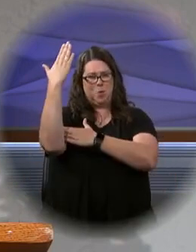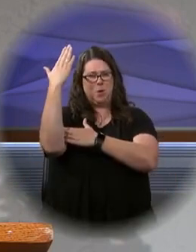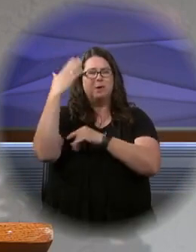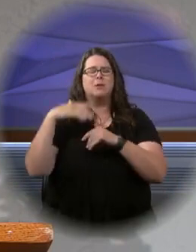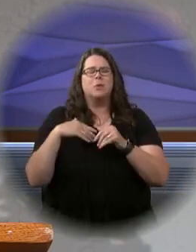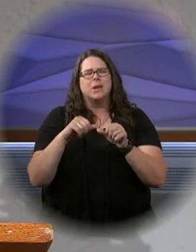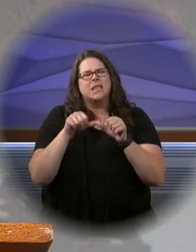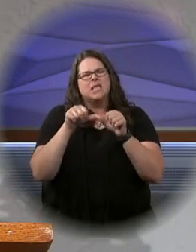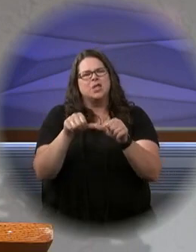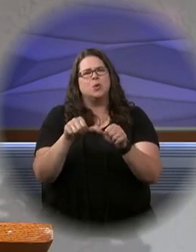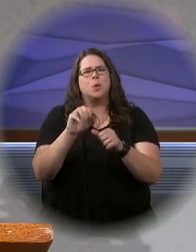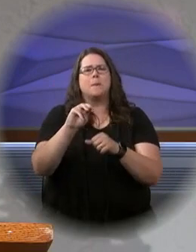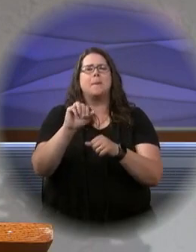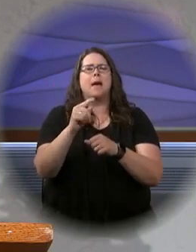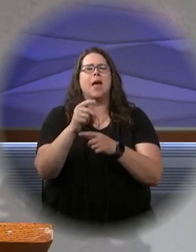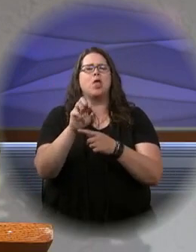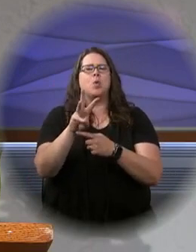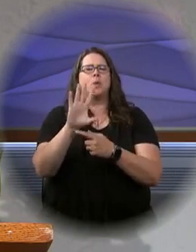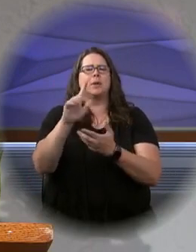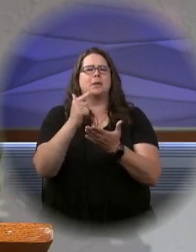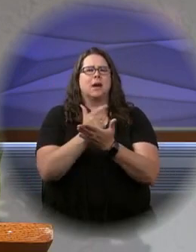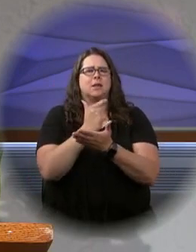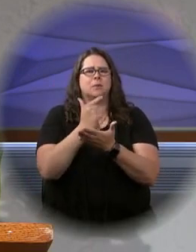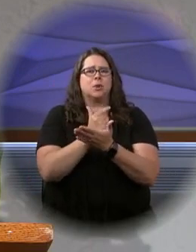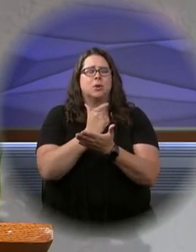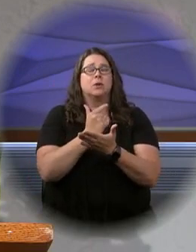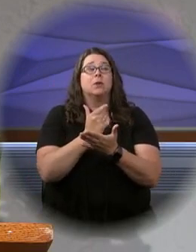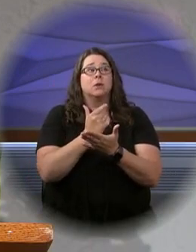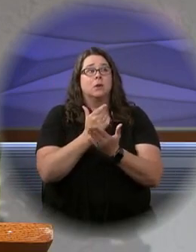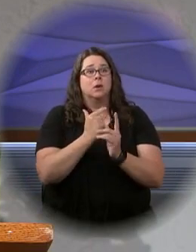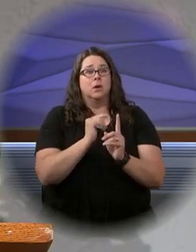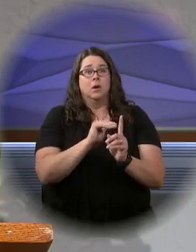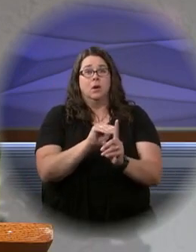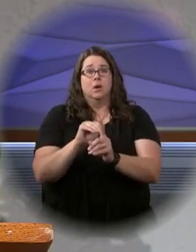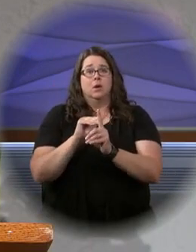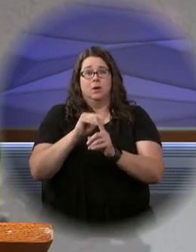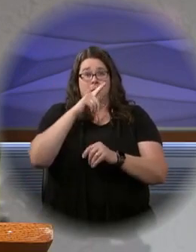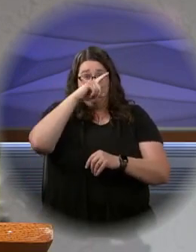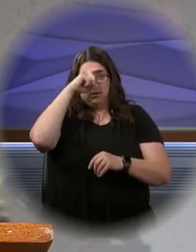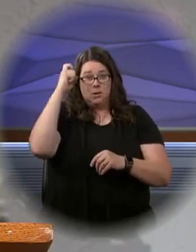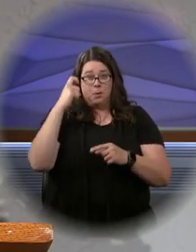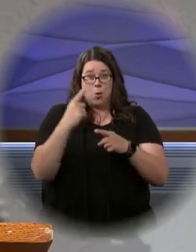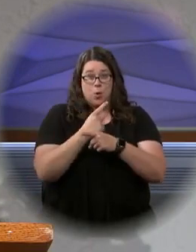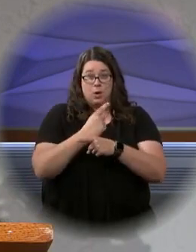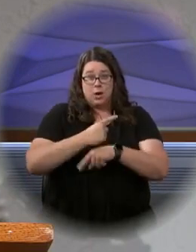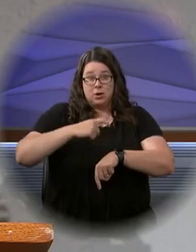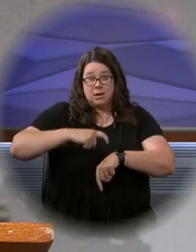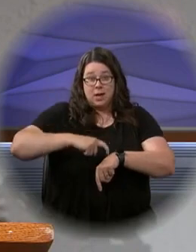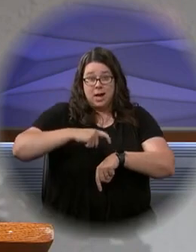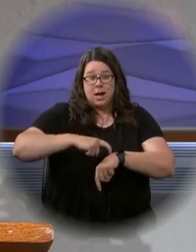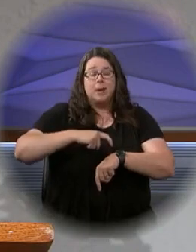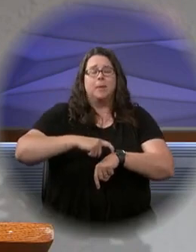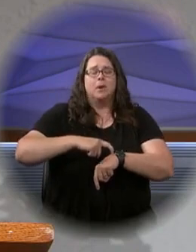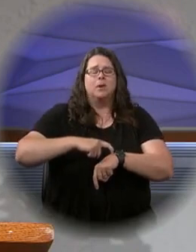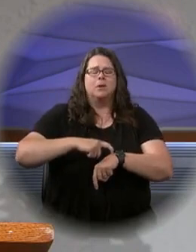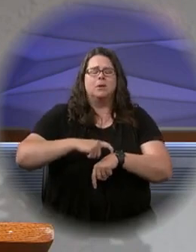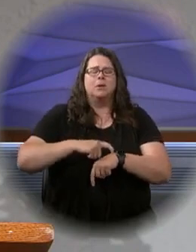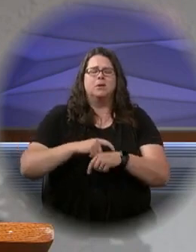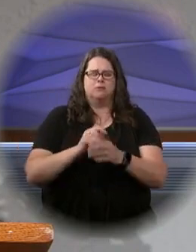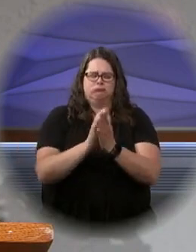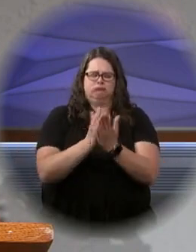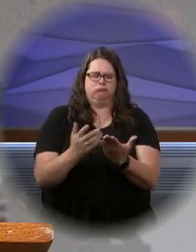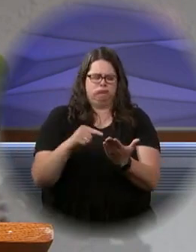continue in Matthew's Gospel in reminding that in this summer ordinary time, that were presented in his